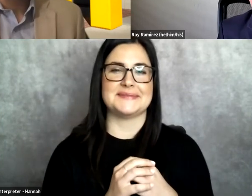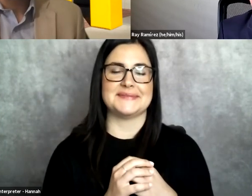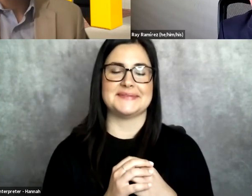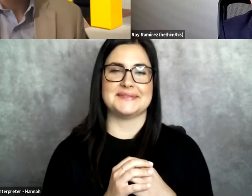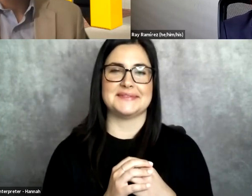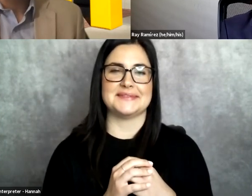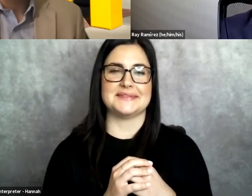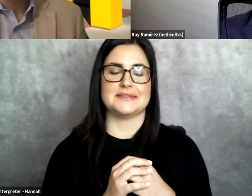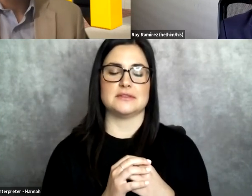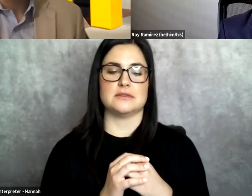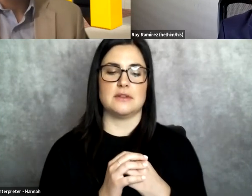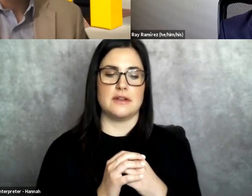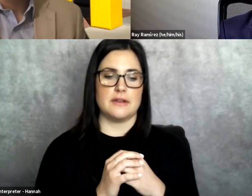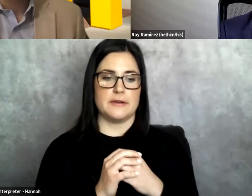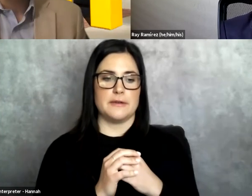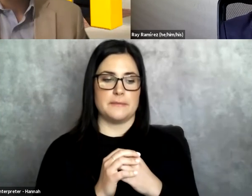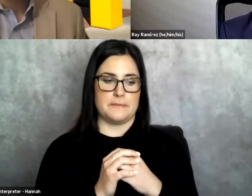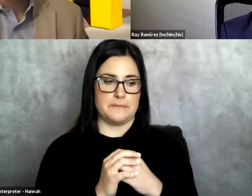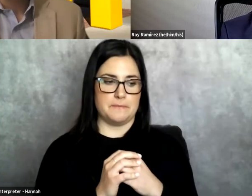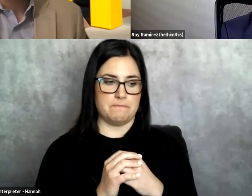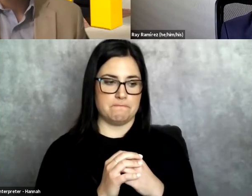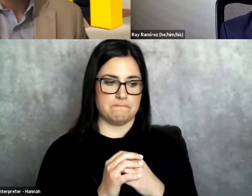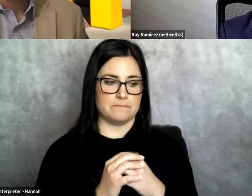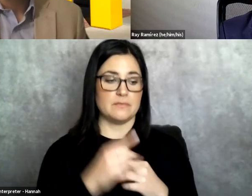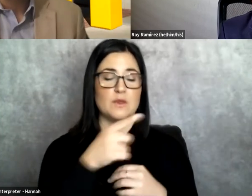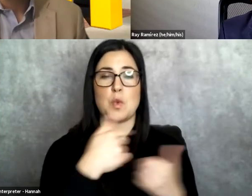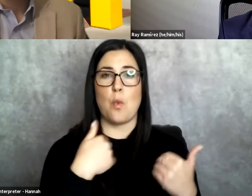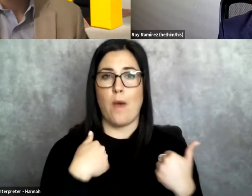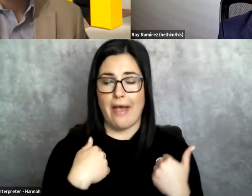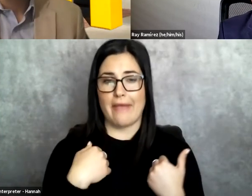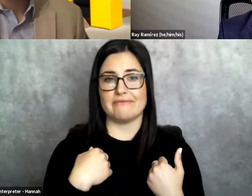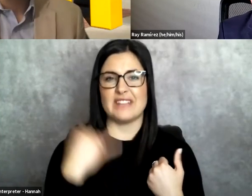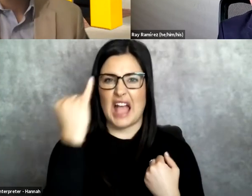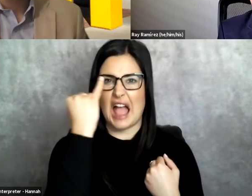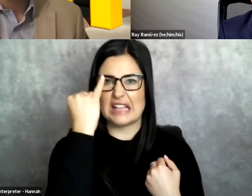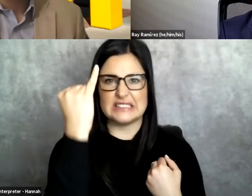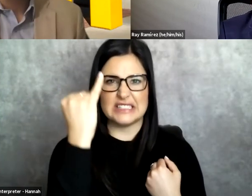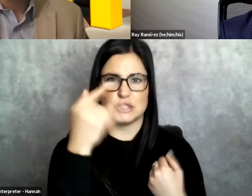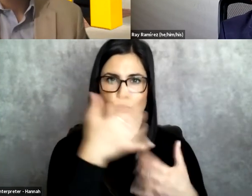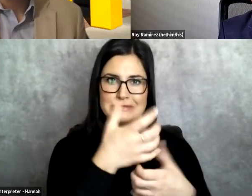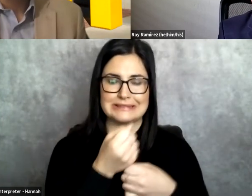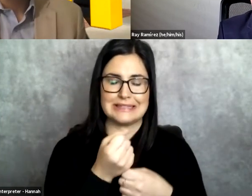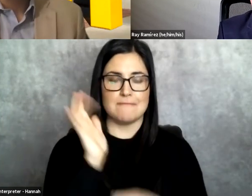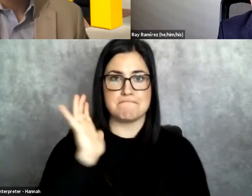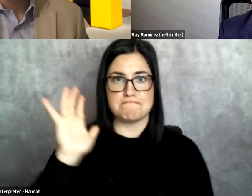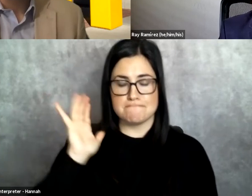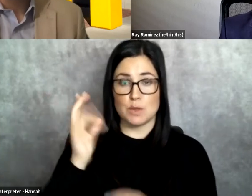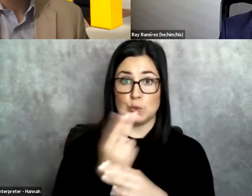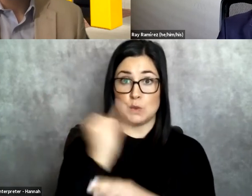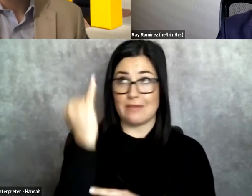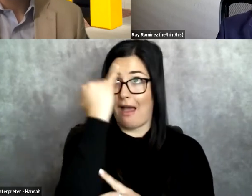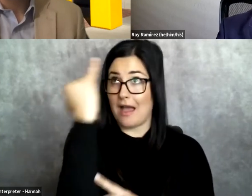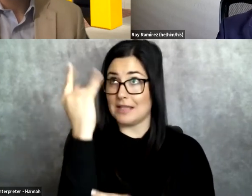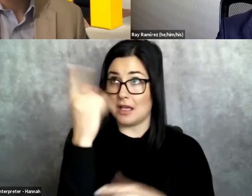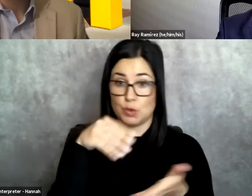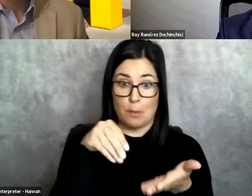Is there any idea you received early on in life that has stuck with you throughout your transformation when you have developed to use as a seed